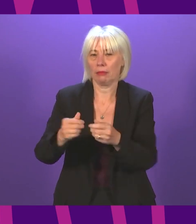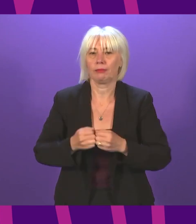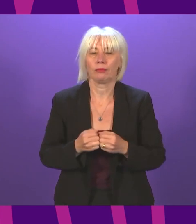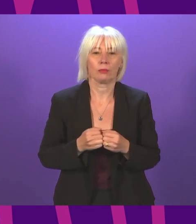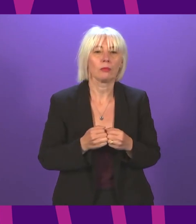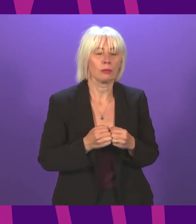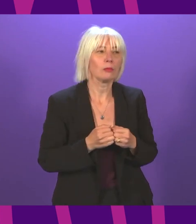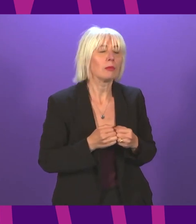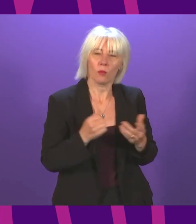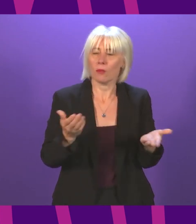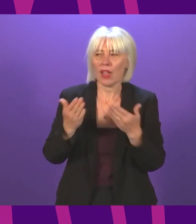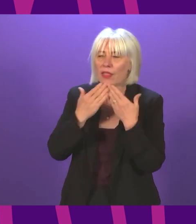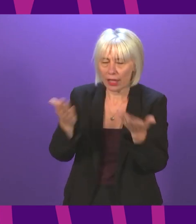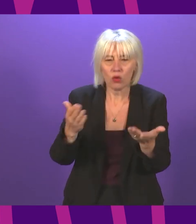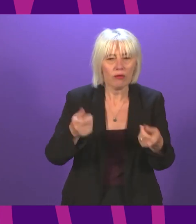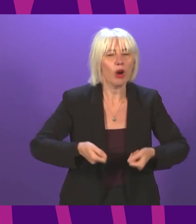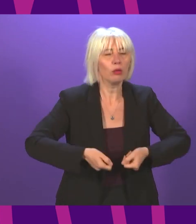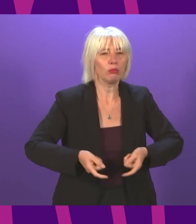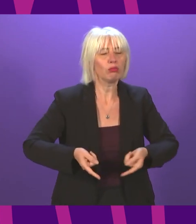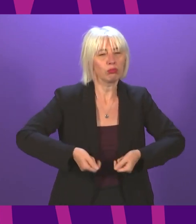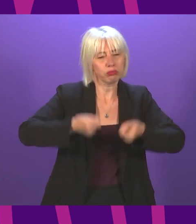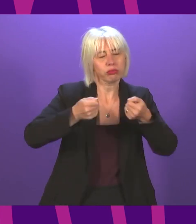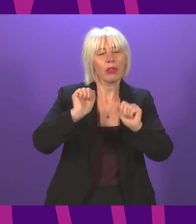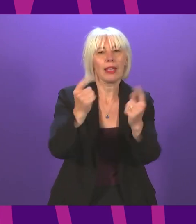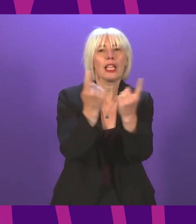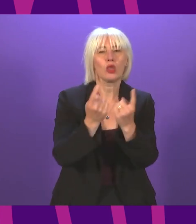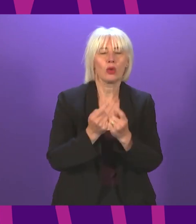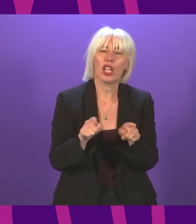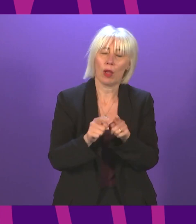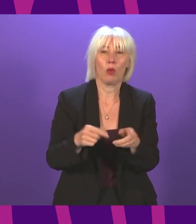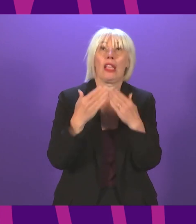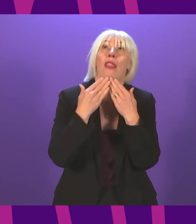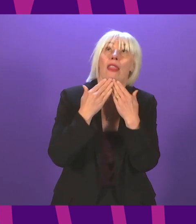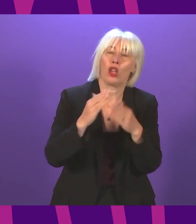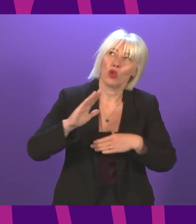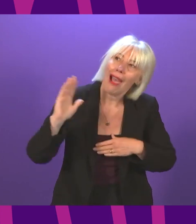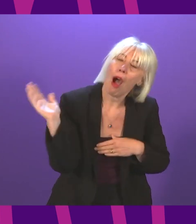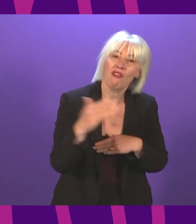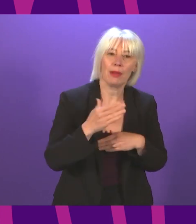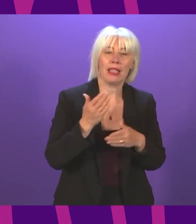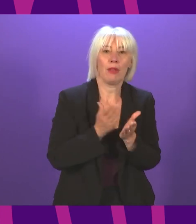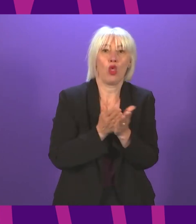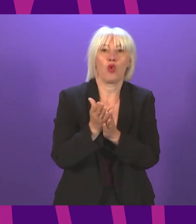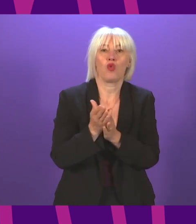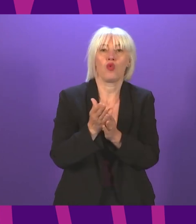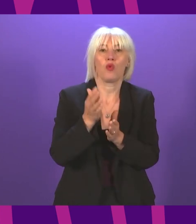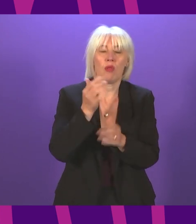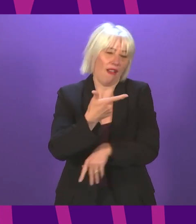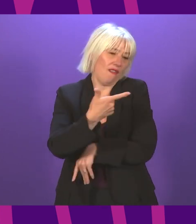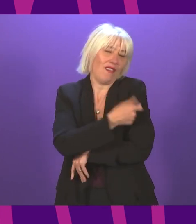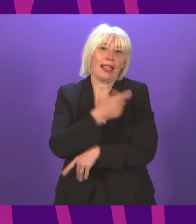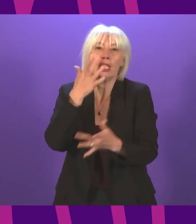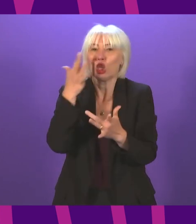can I thank the member for raising this issue? Firstly, I would take the opportunity to thank everybody who has participated in a vaccine trial because they have